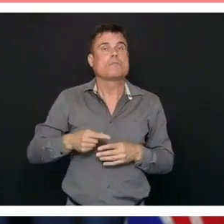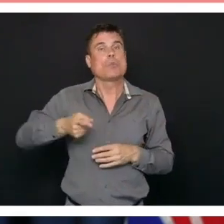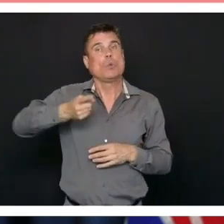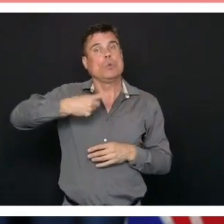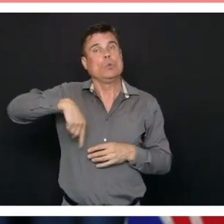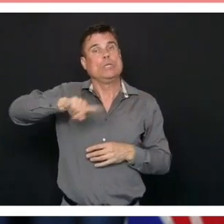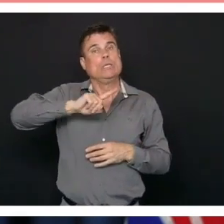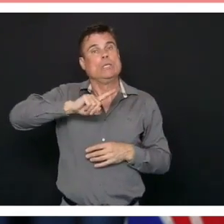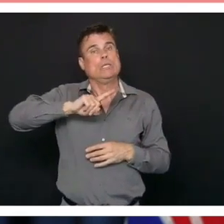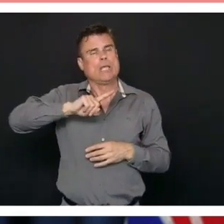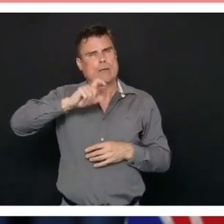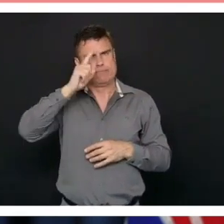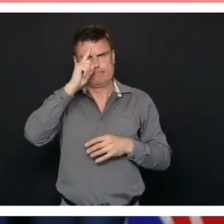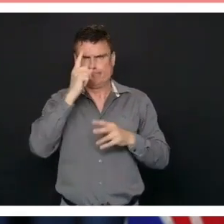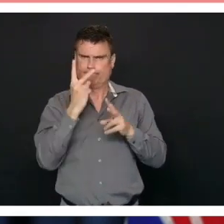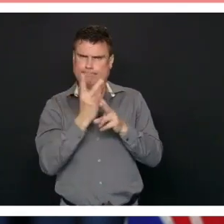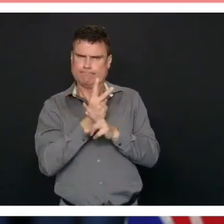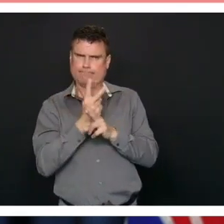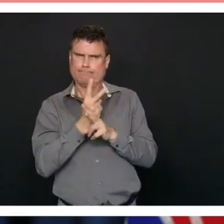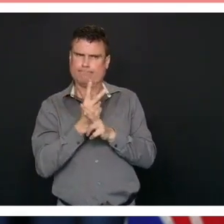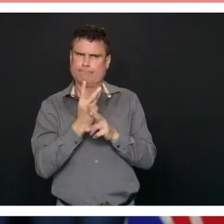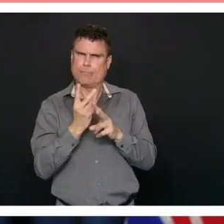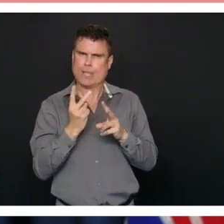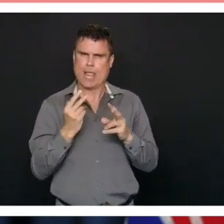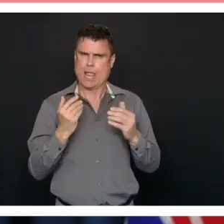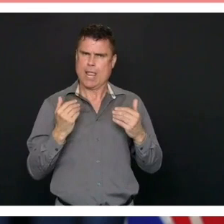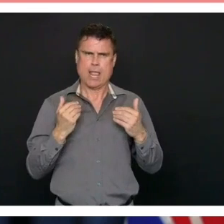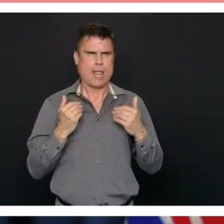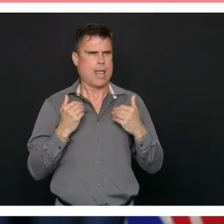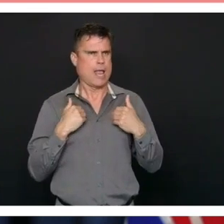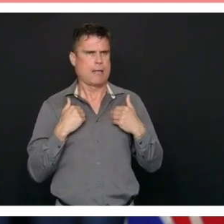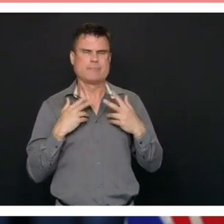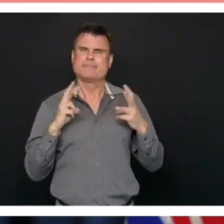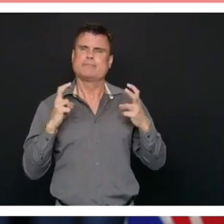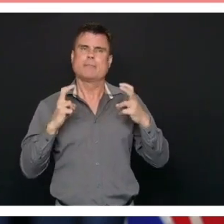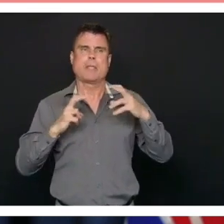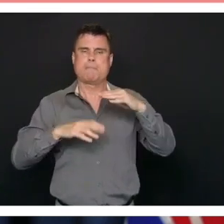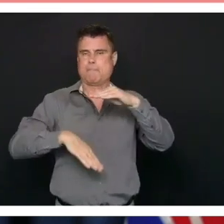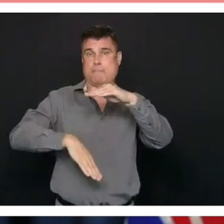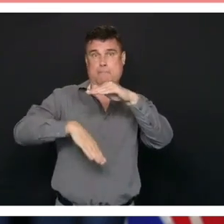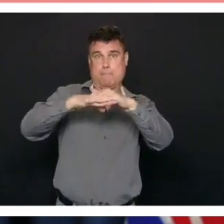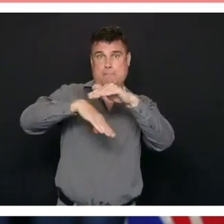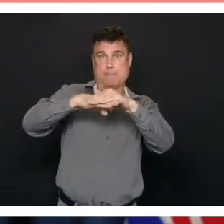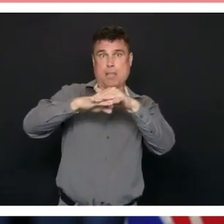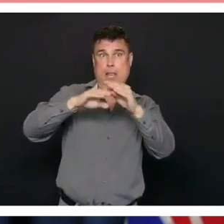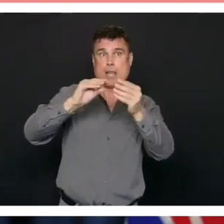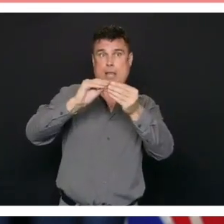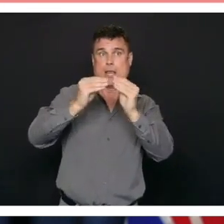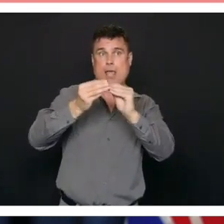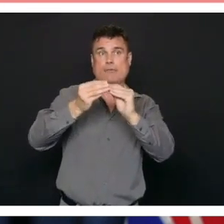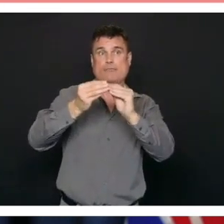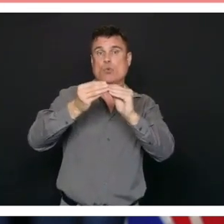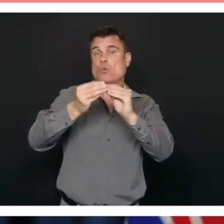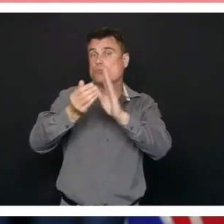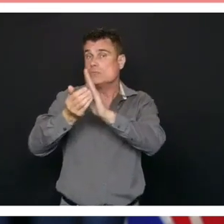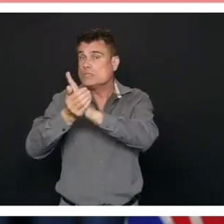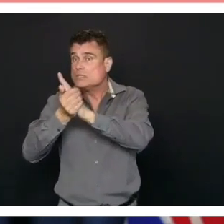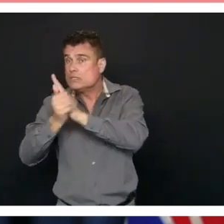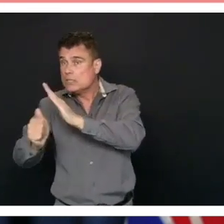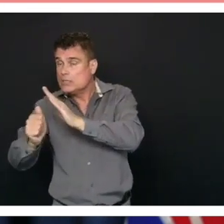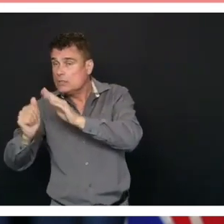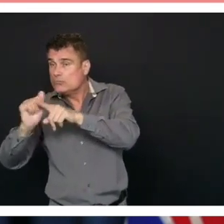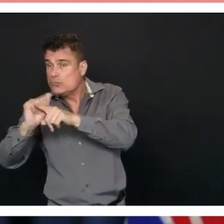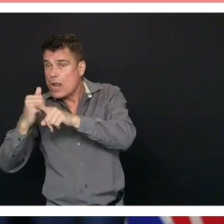post-secondary institutions, whether it be for skills training, whether it be for training to become care aids, to